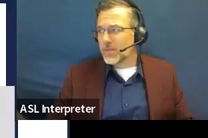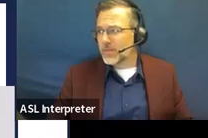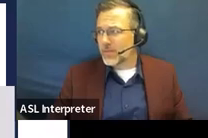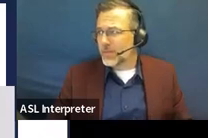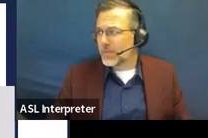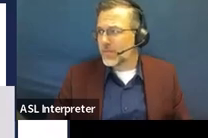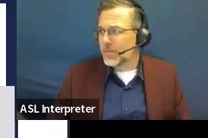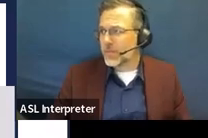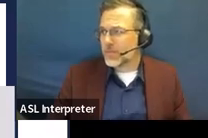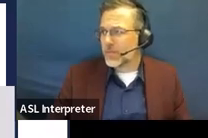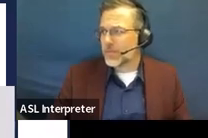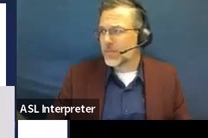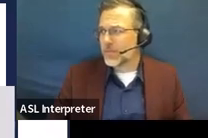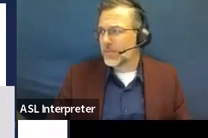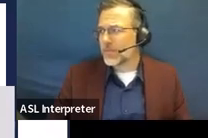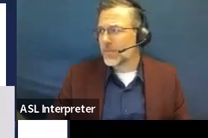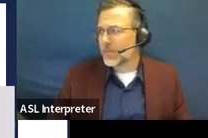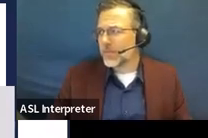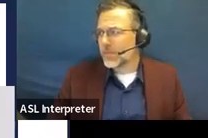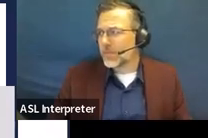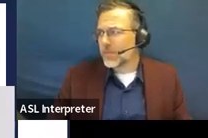Sorry, I'm having a hard time.